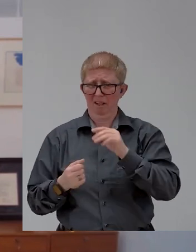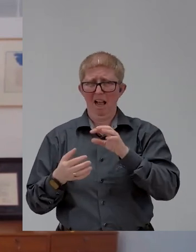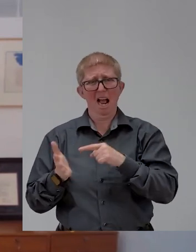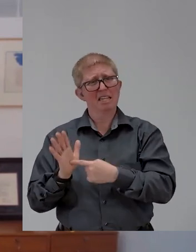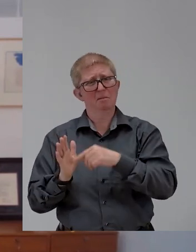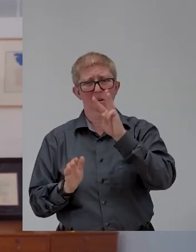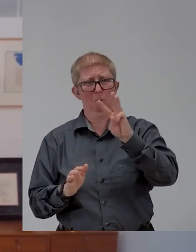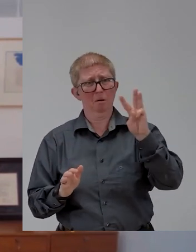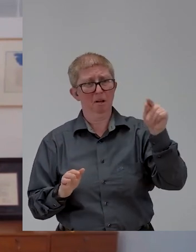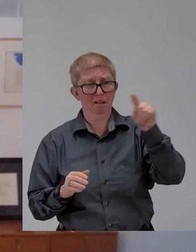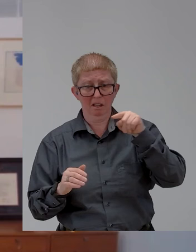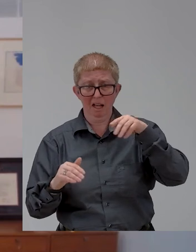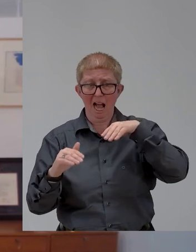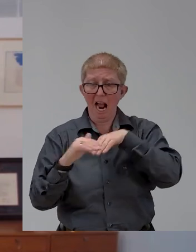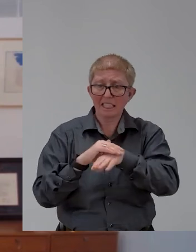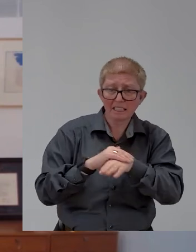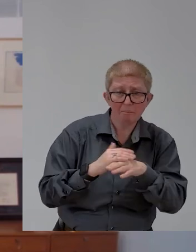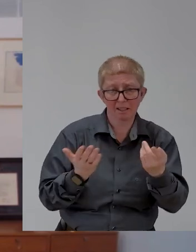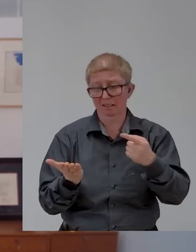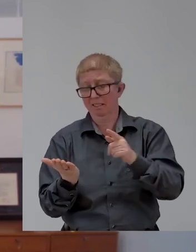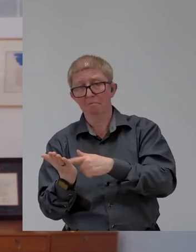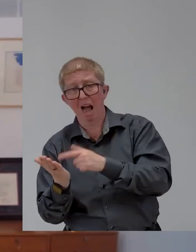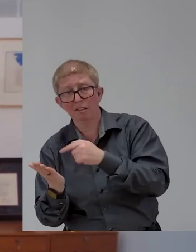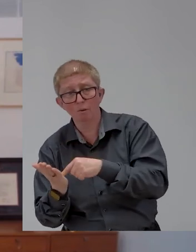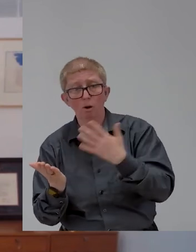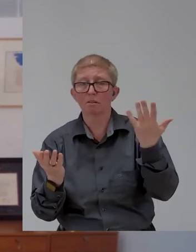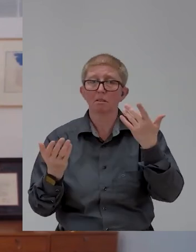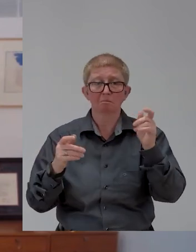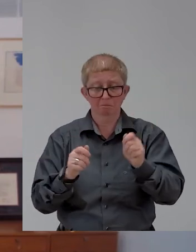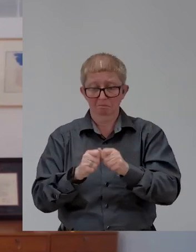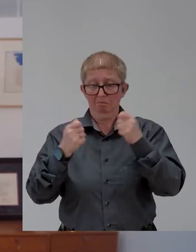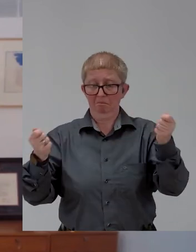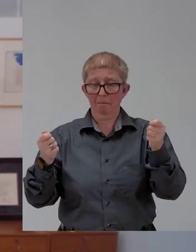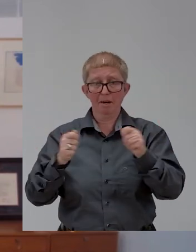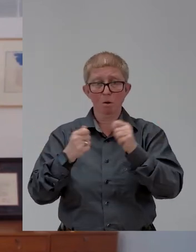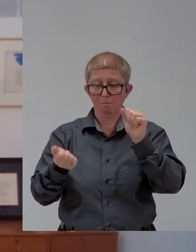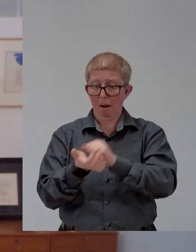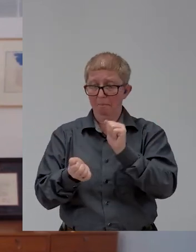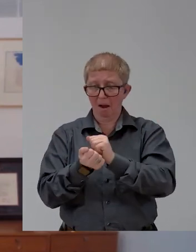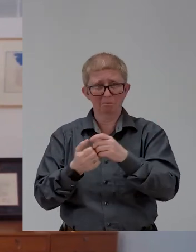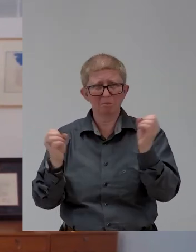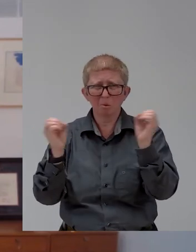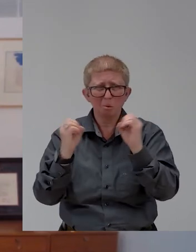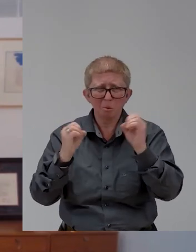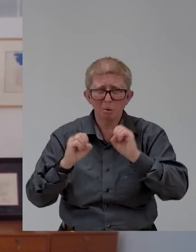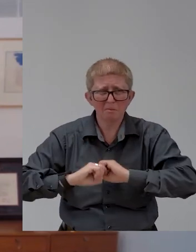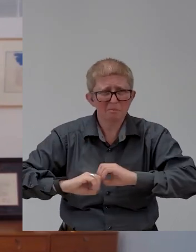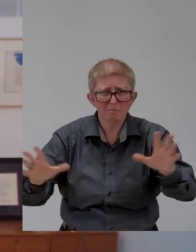accessibility. And so we have to think of some different strategies, educate the world, right? Because,